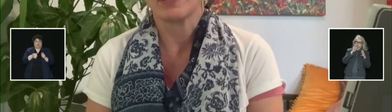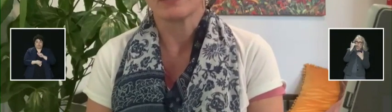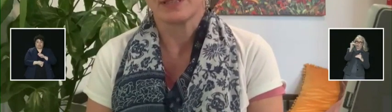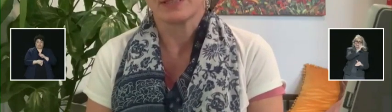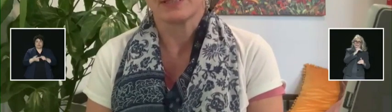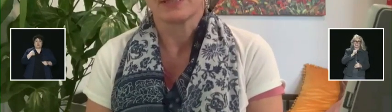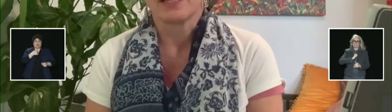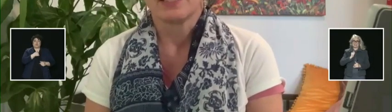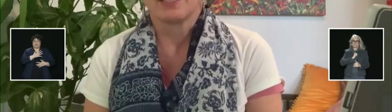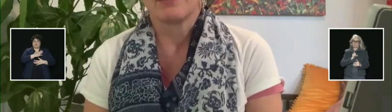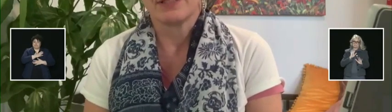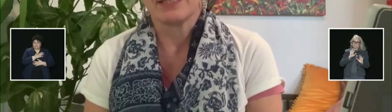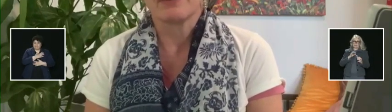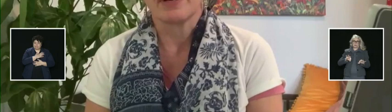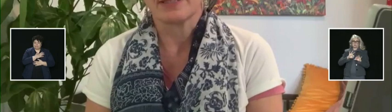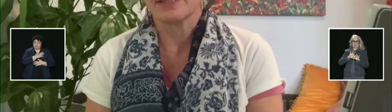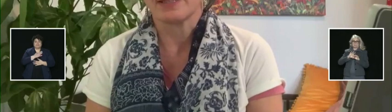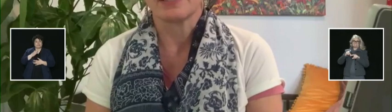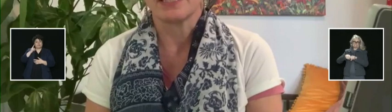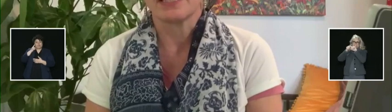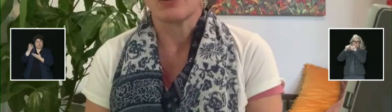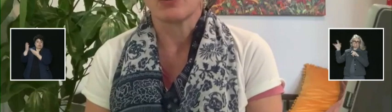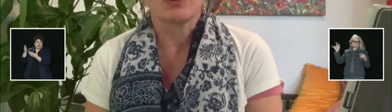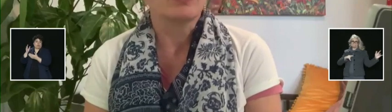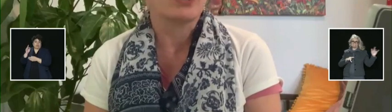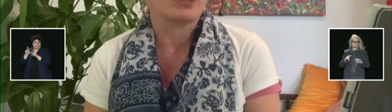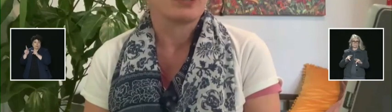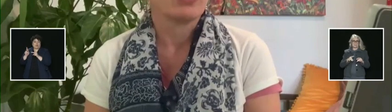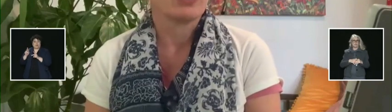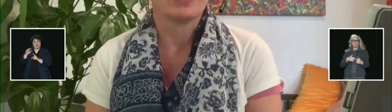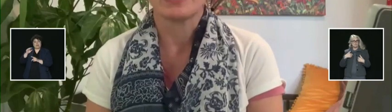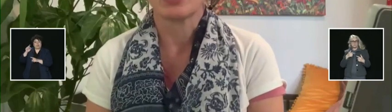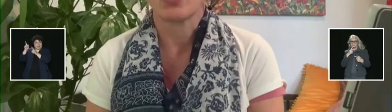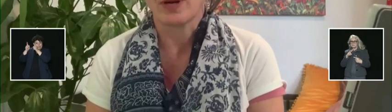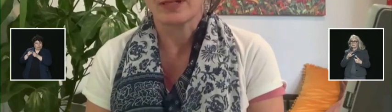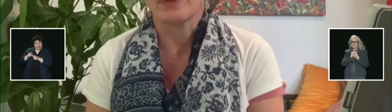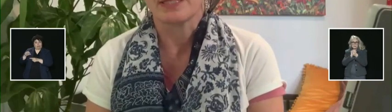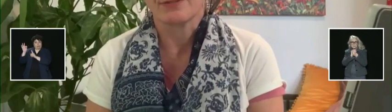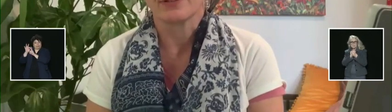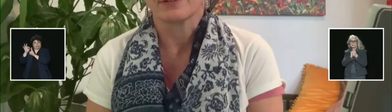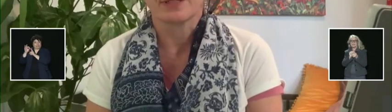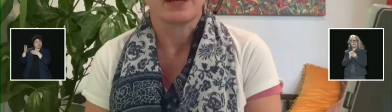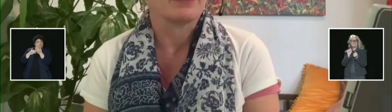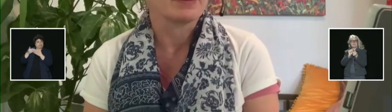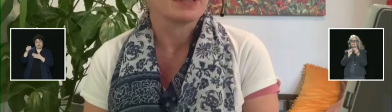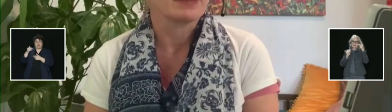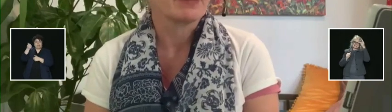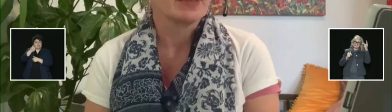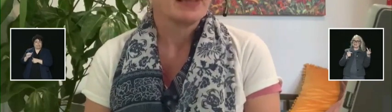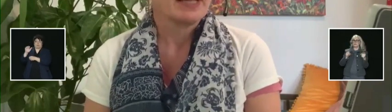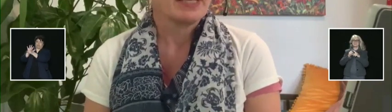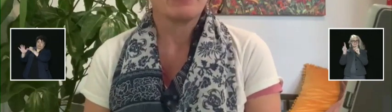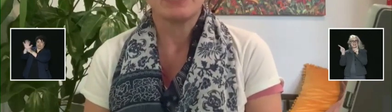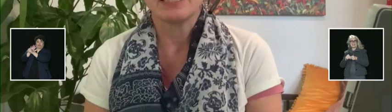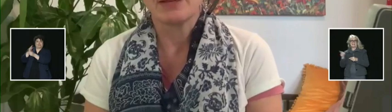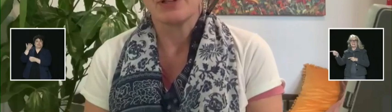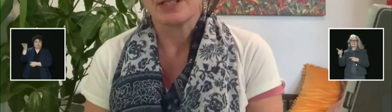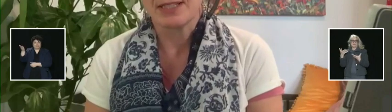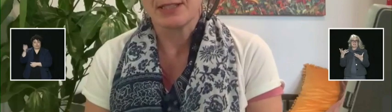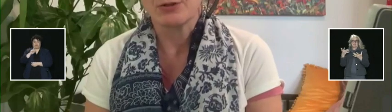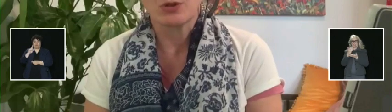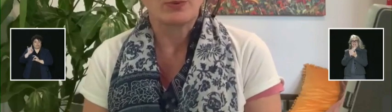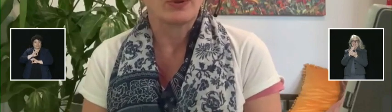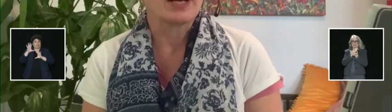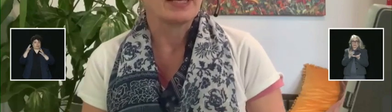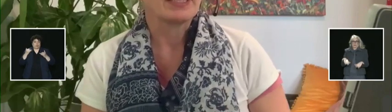our hearts are with the citizens of India, Pakistan, indeed the whole region during these incredibly difficult times. In the